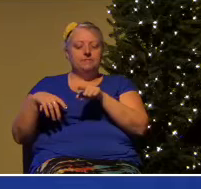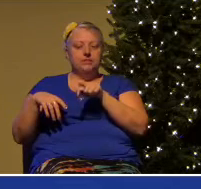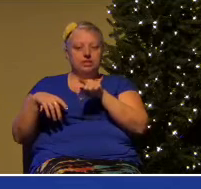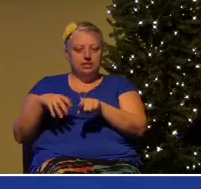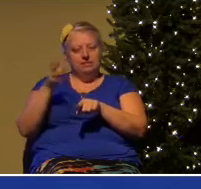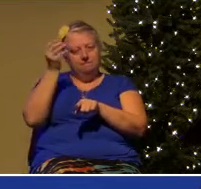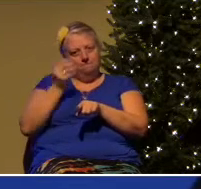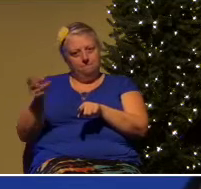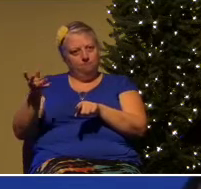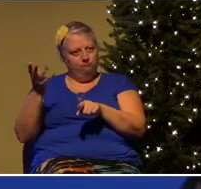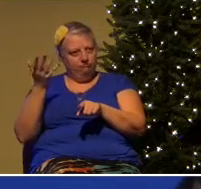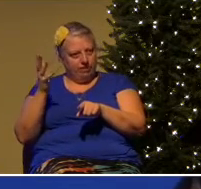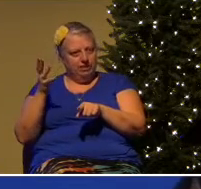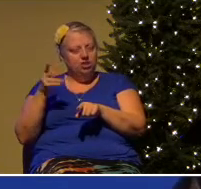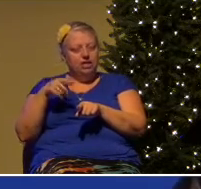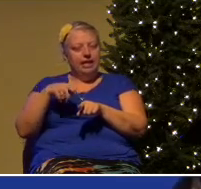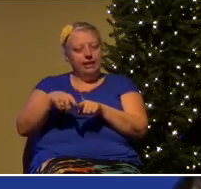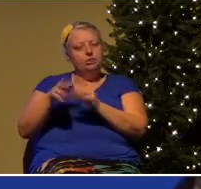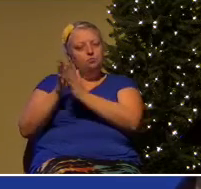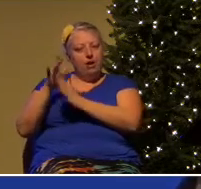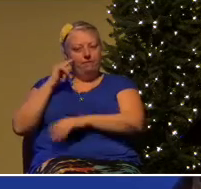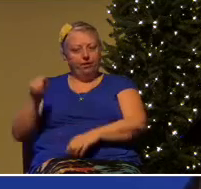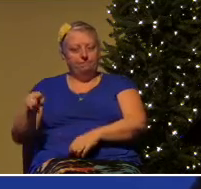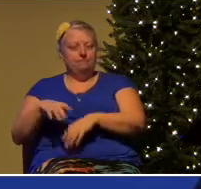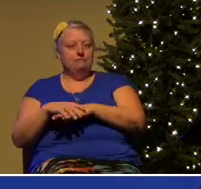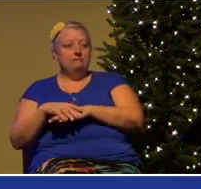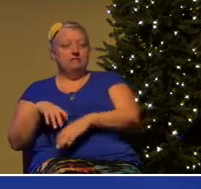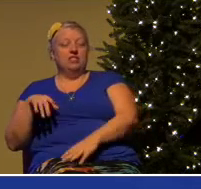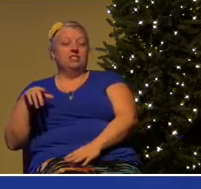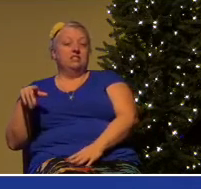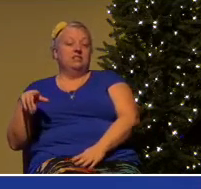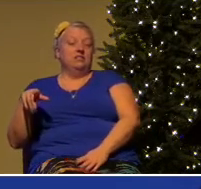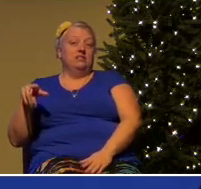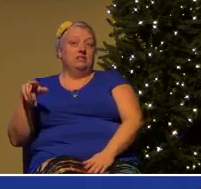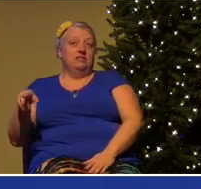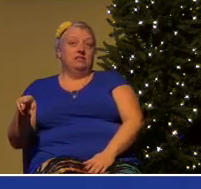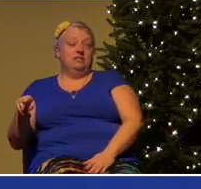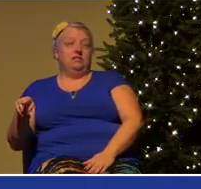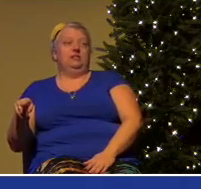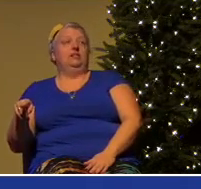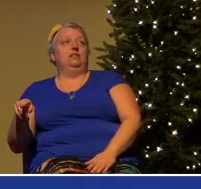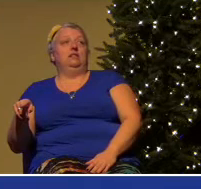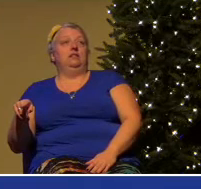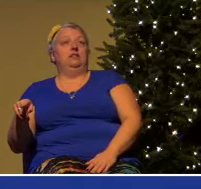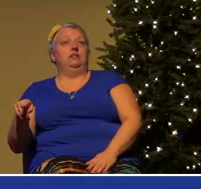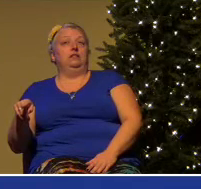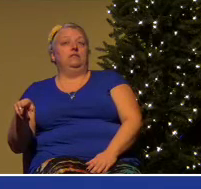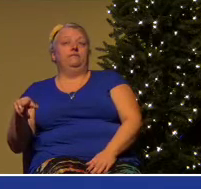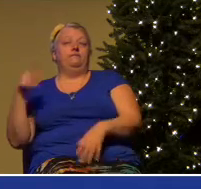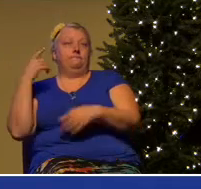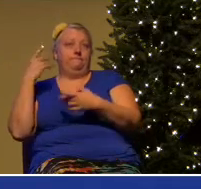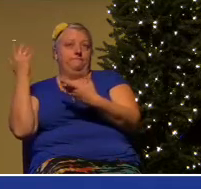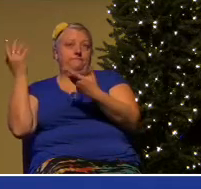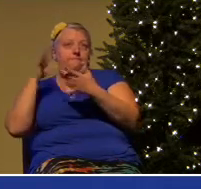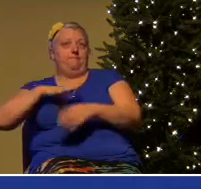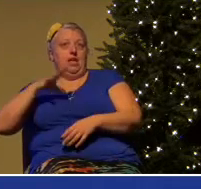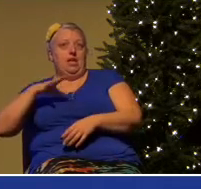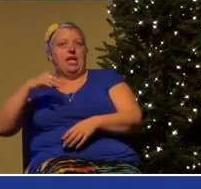appealed to a higher power whose name happened to be Jesus not a fried egg hanging from a telephone pole